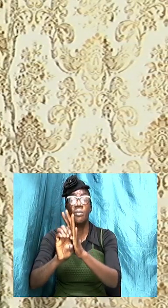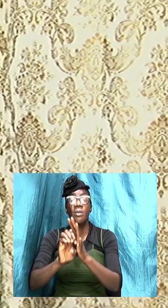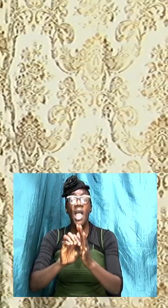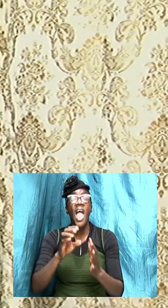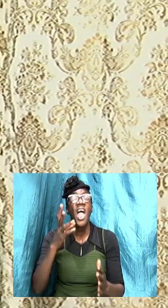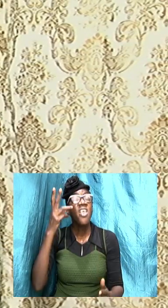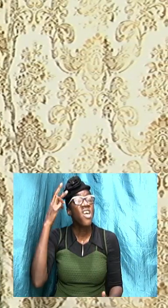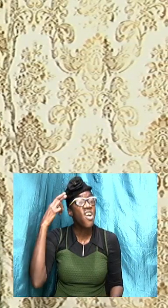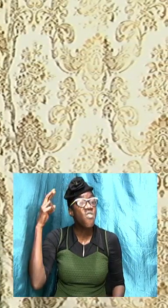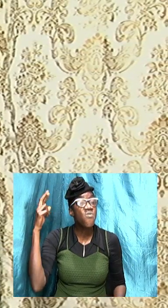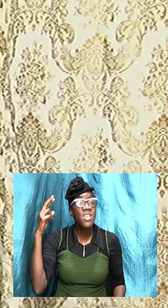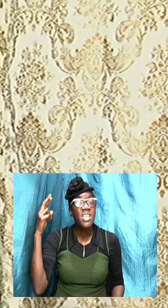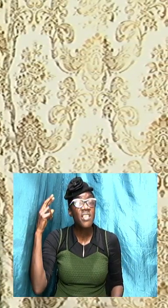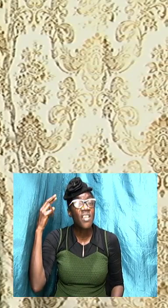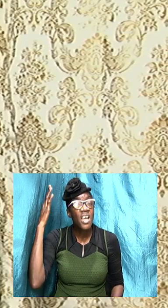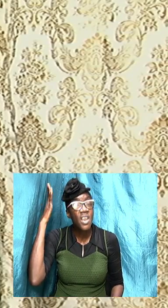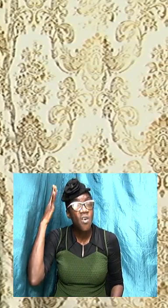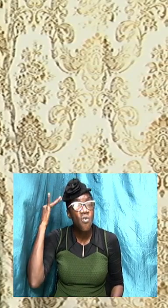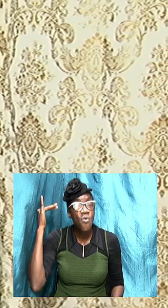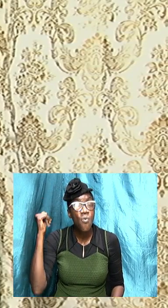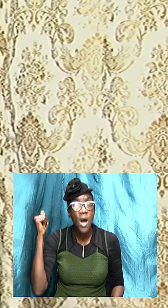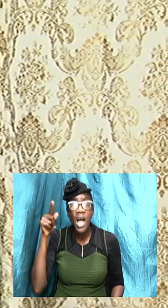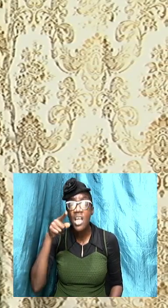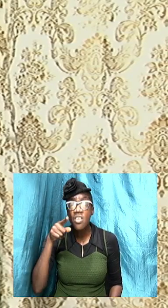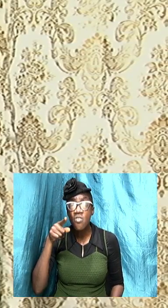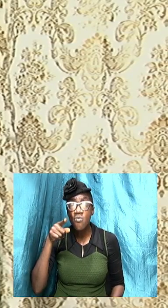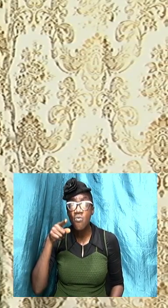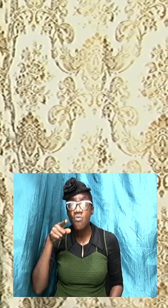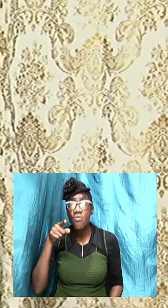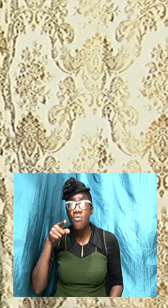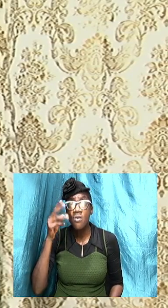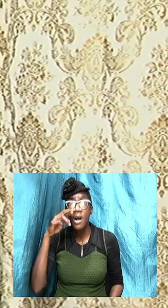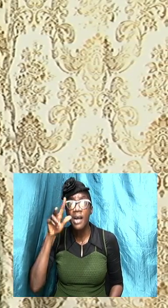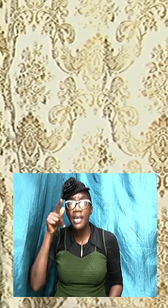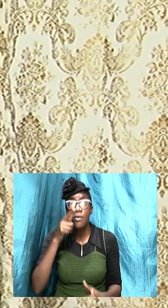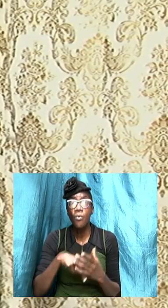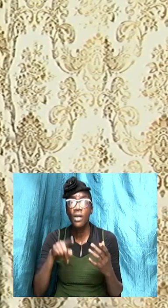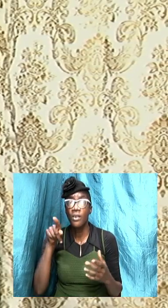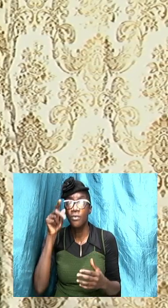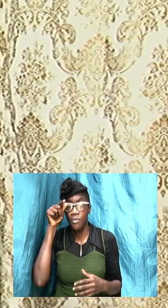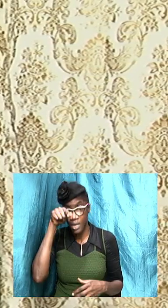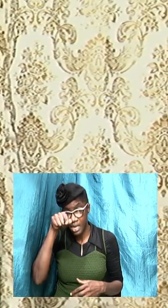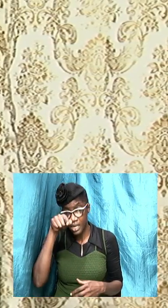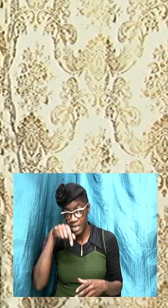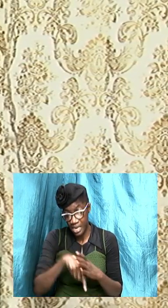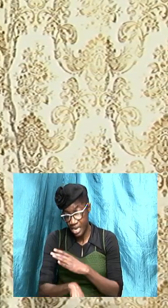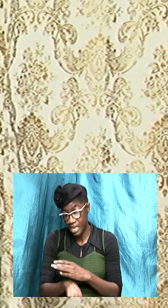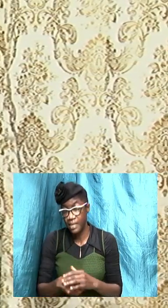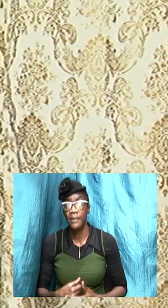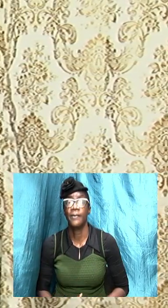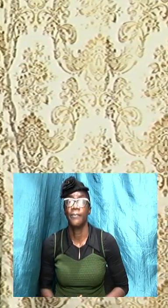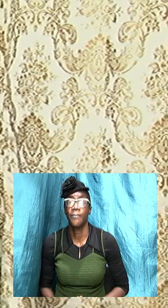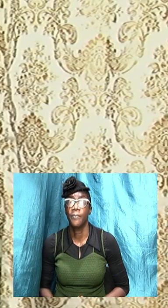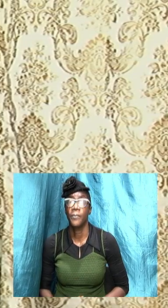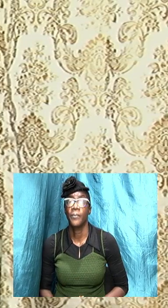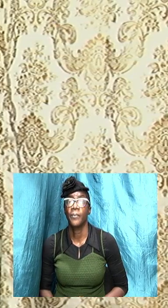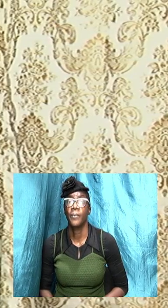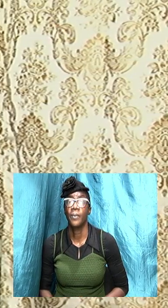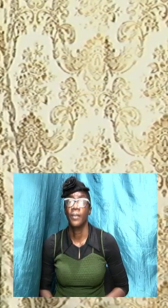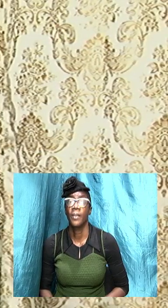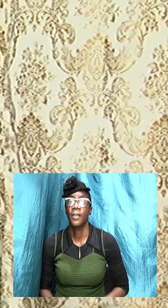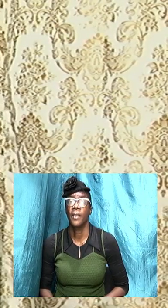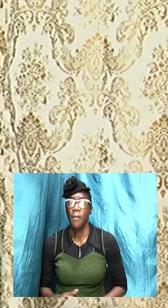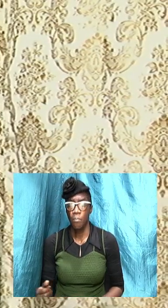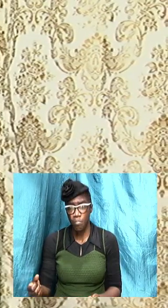reason why you are in what you're in first Peter 3 15 but